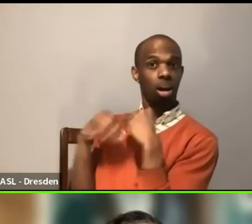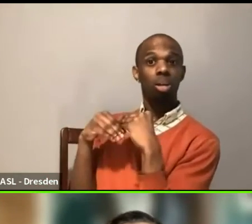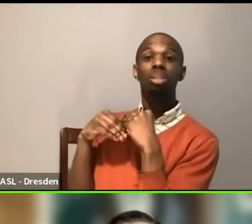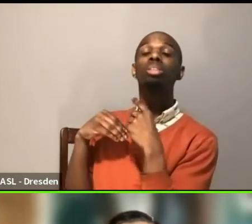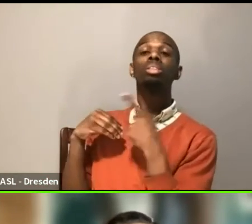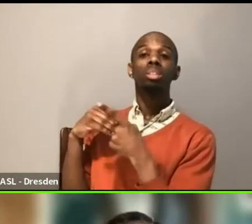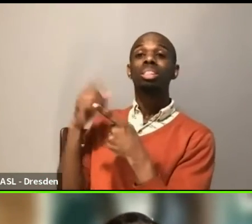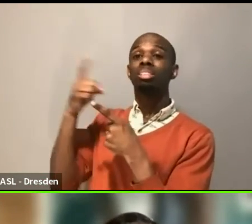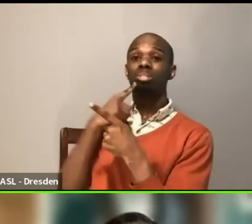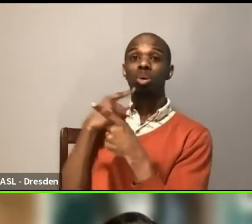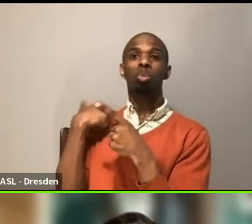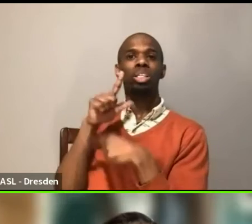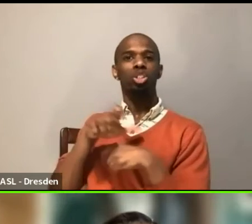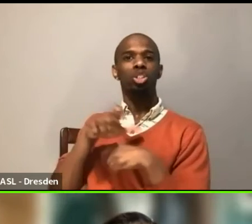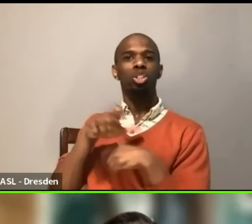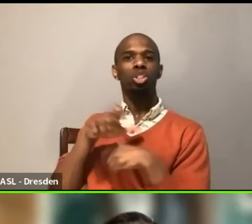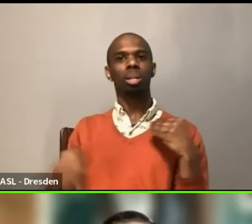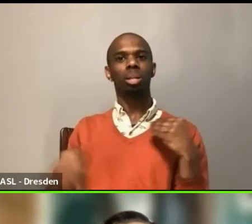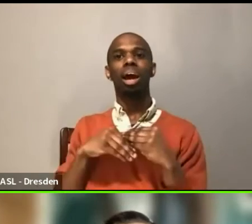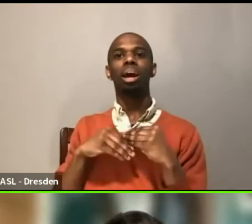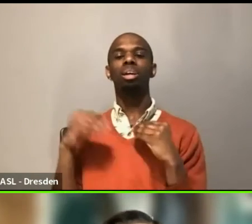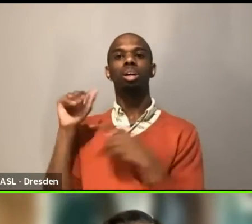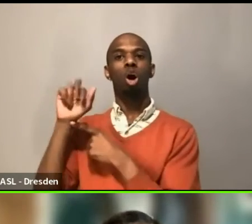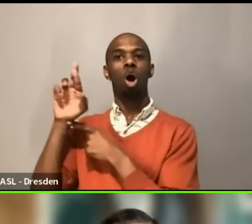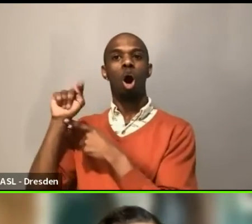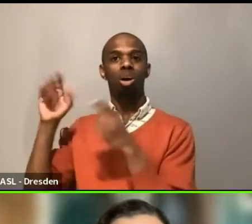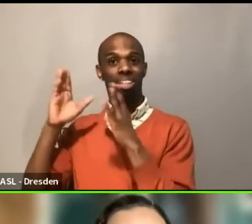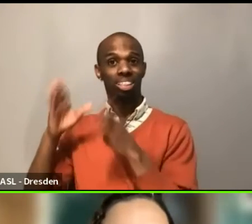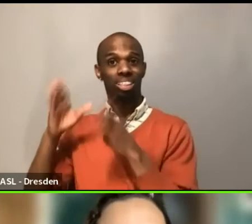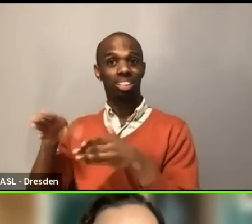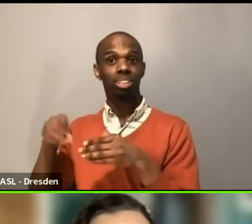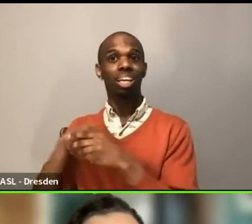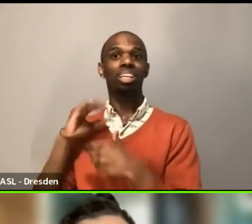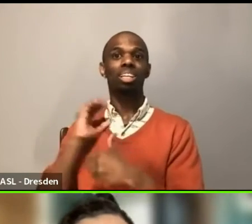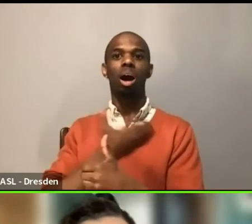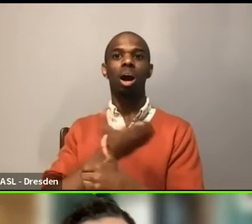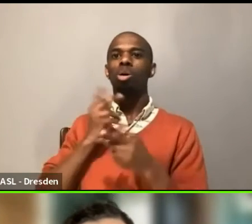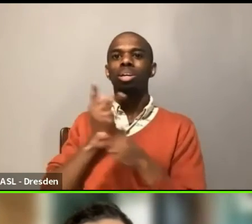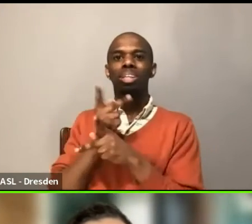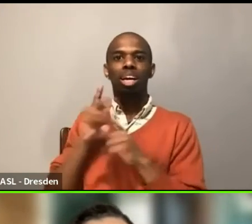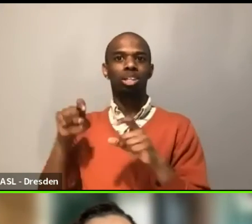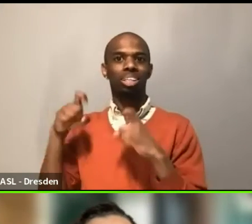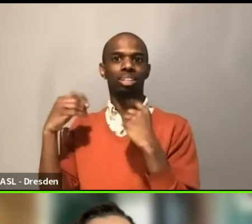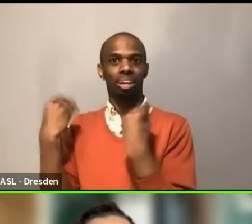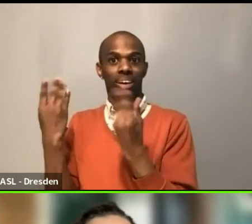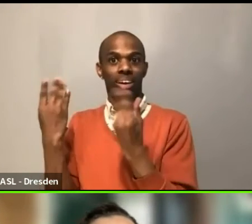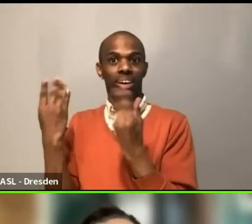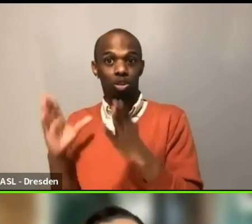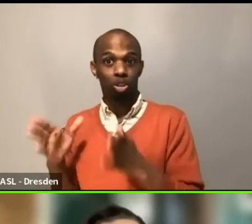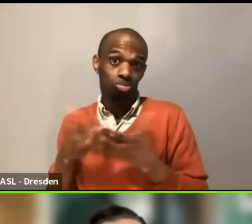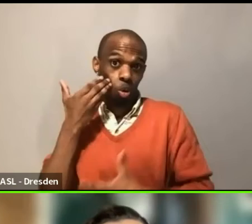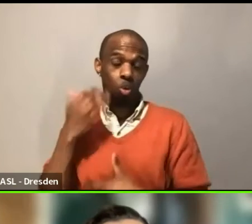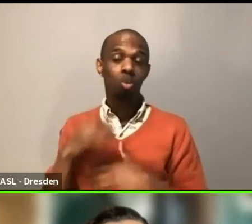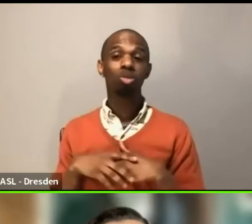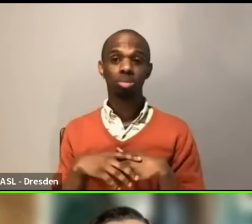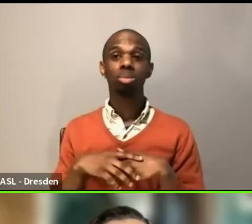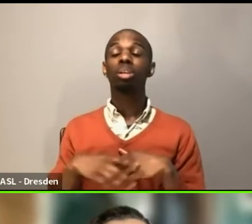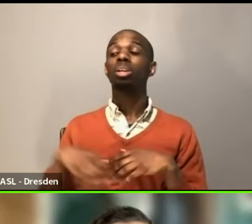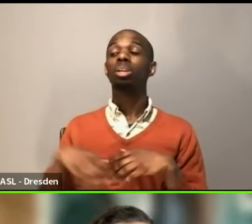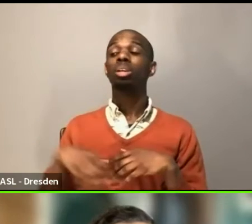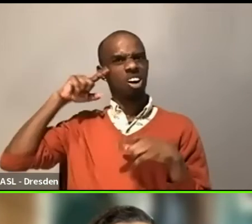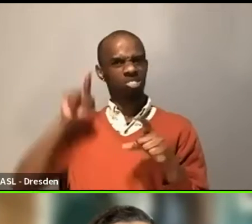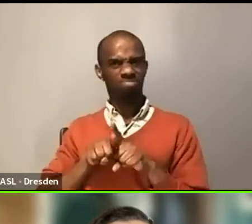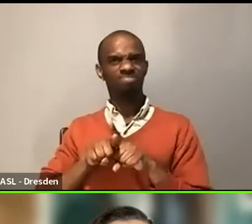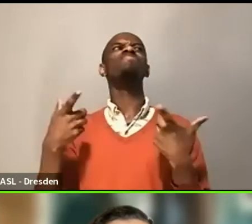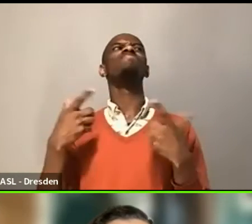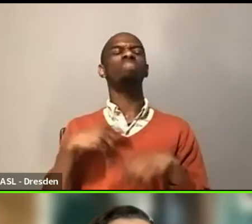companies, like in the admin side of my company, I am actually the only person that right now has caregiving responsibilities. Uh, but obviously that's not the same